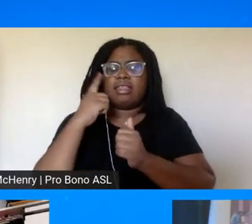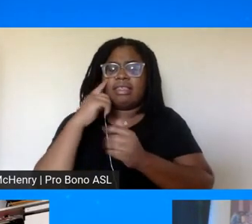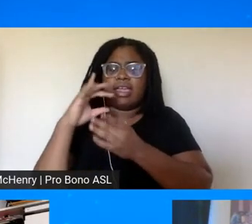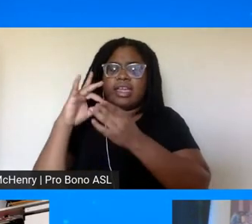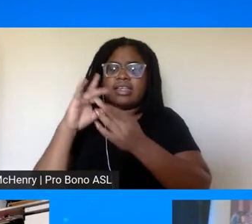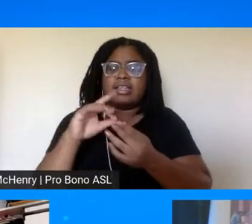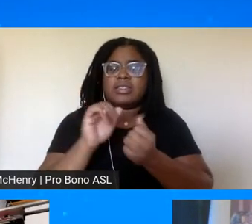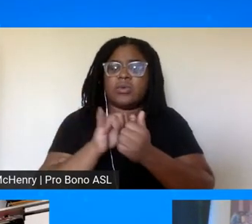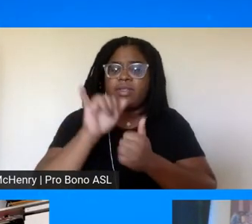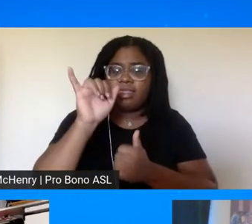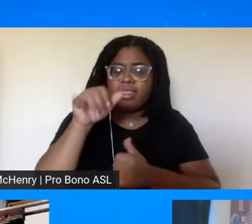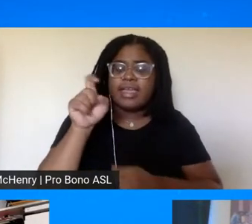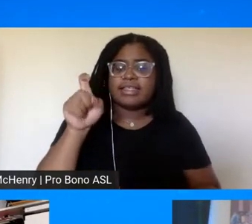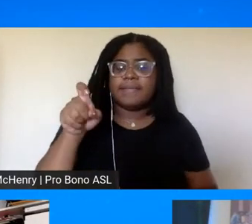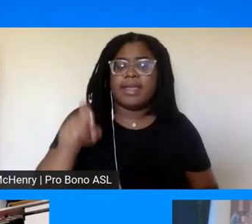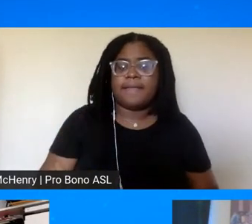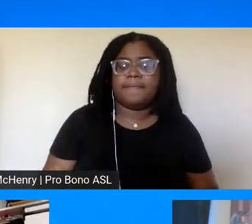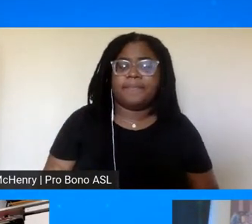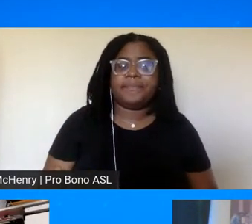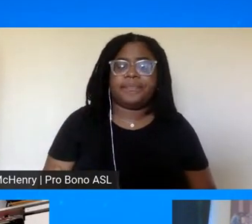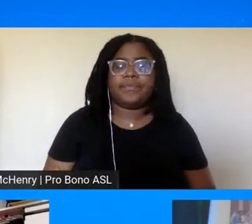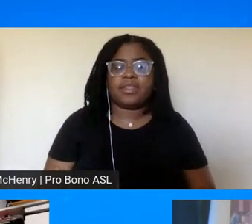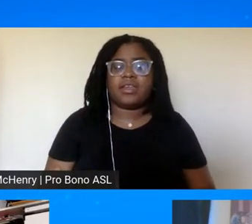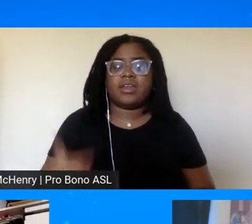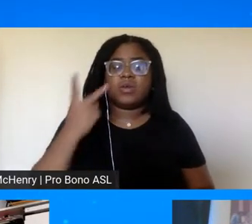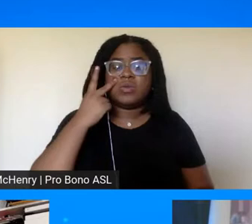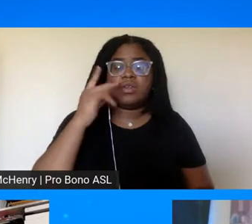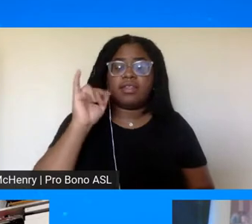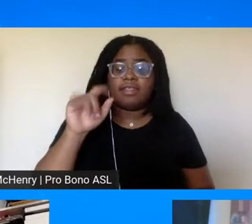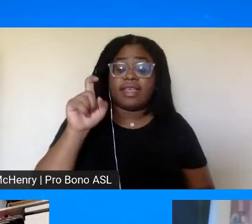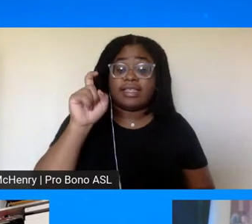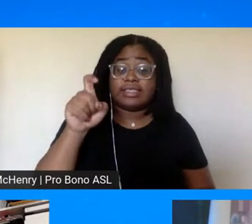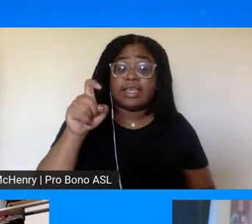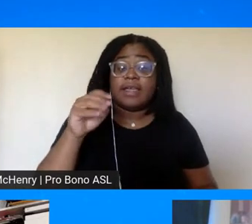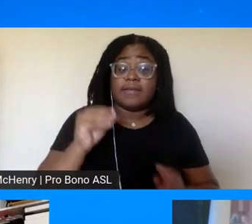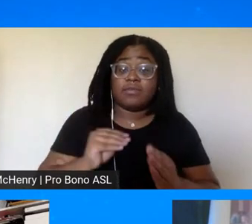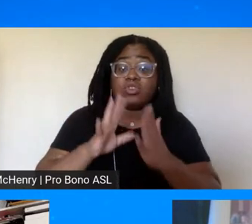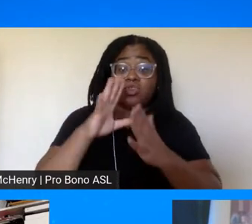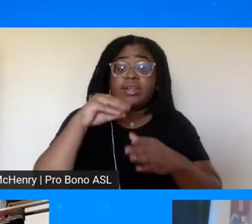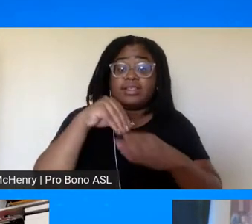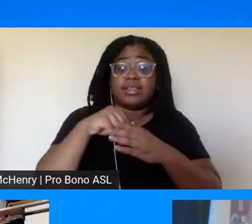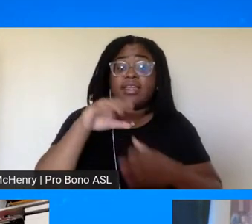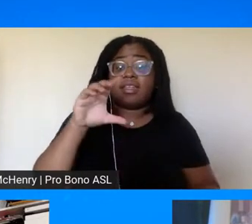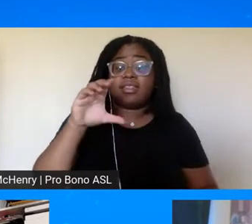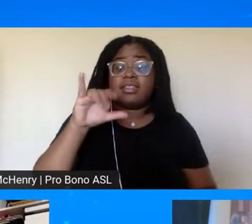right which we saw that demand addressed in the civil rights act of 1964